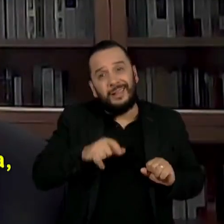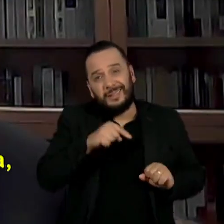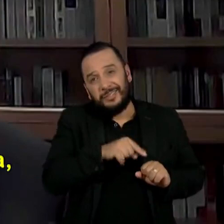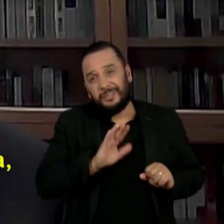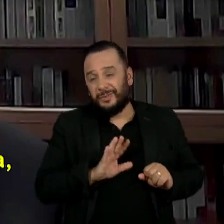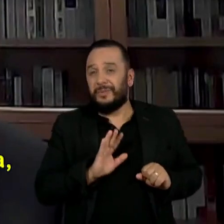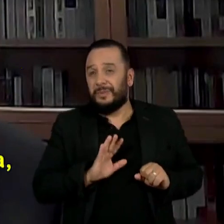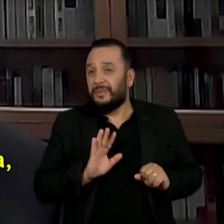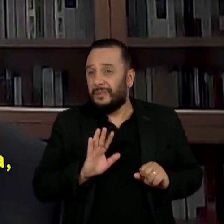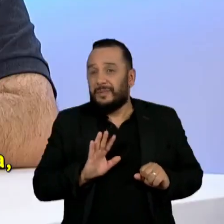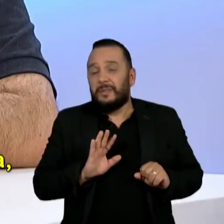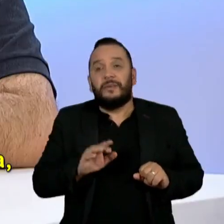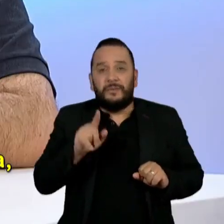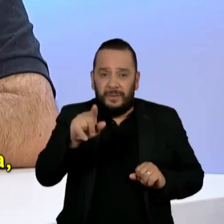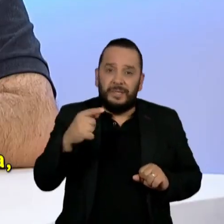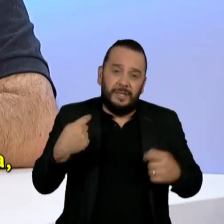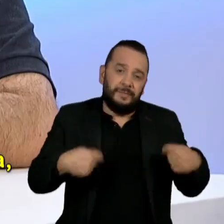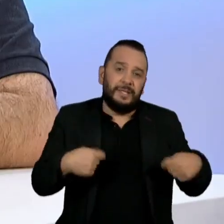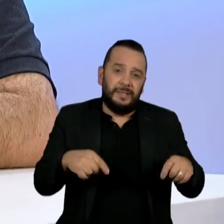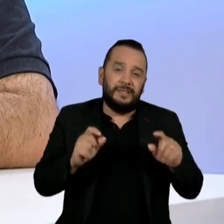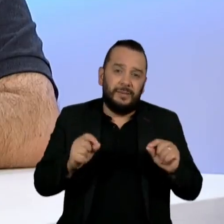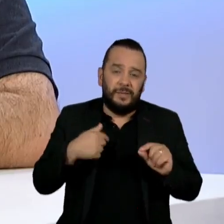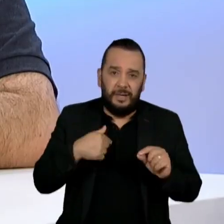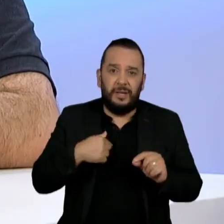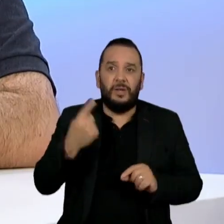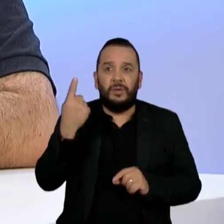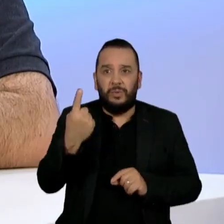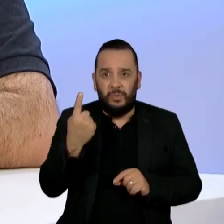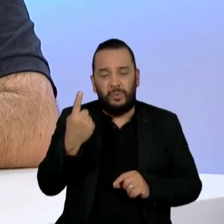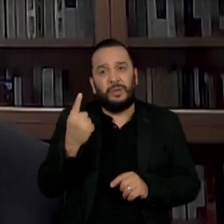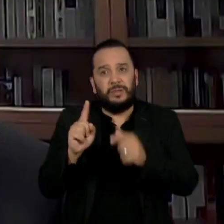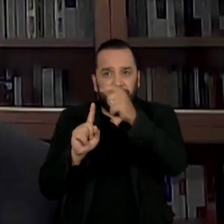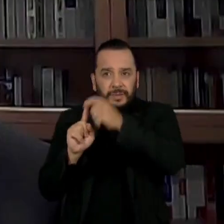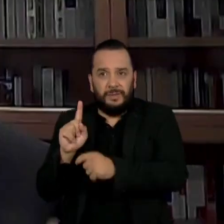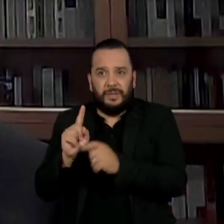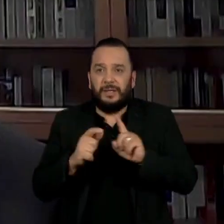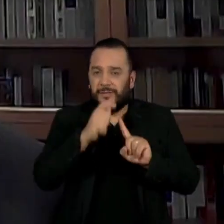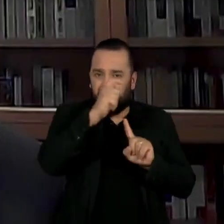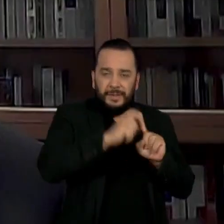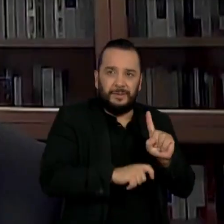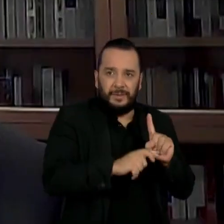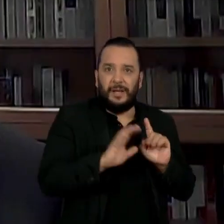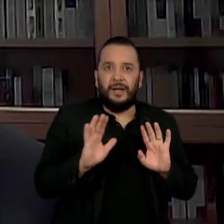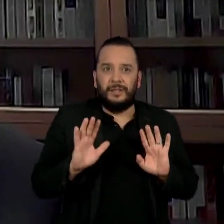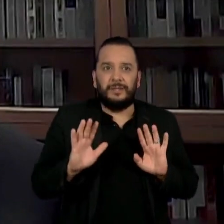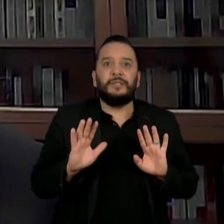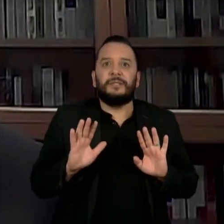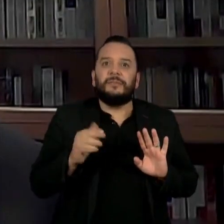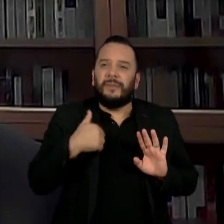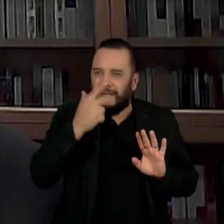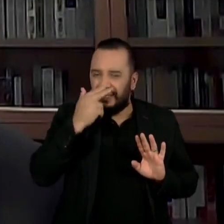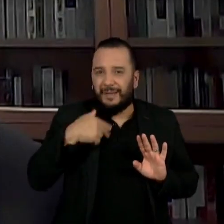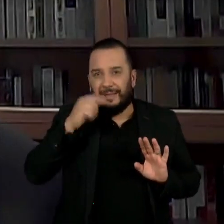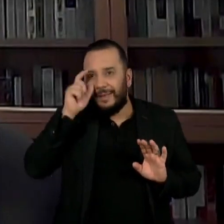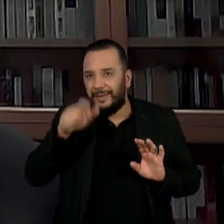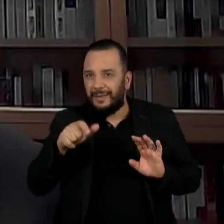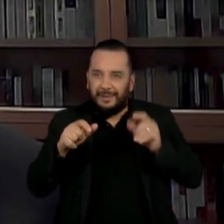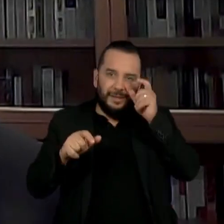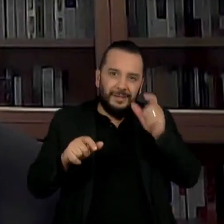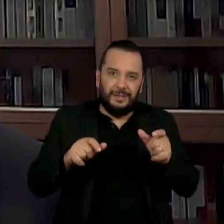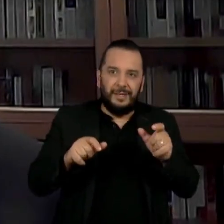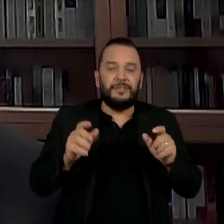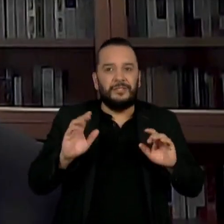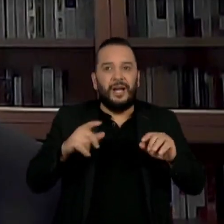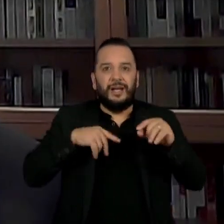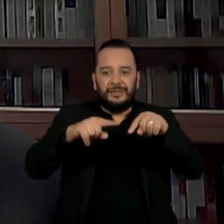Mostly, you have to put two characters in a room together. And as any playwright can tell you, things are very interesting when you get two people in a room together.